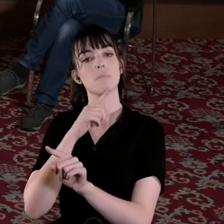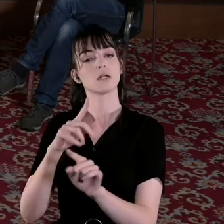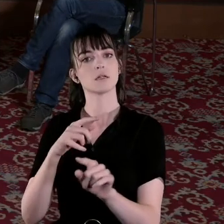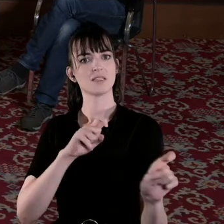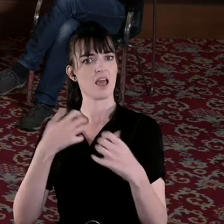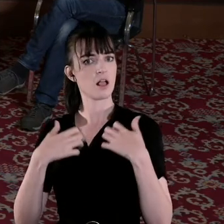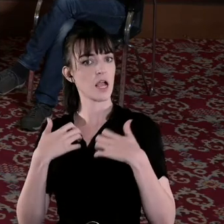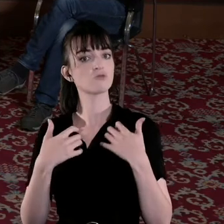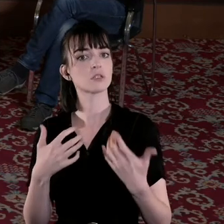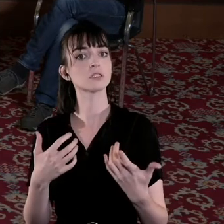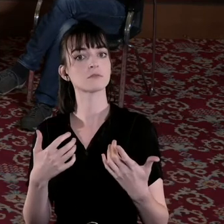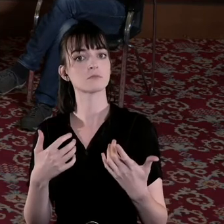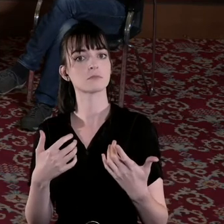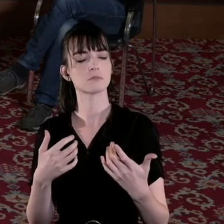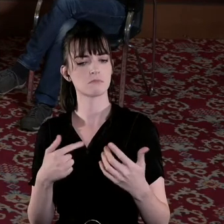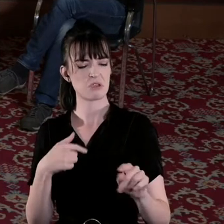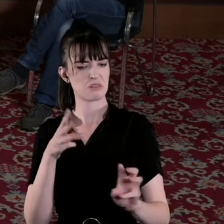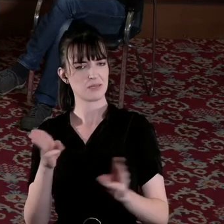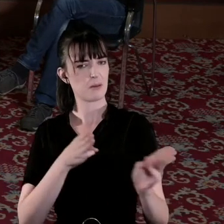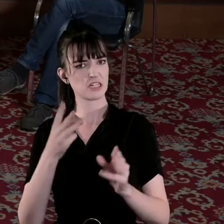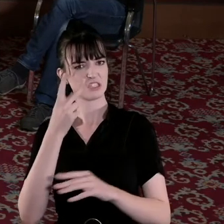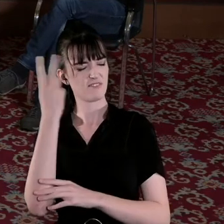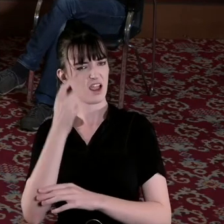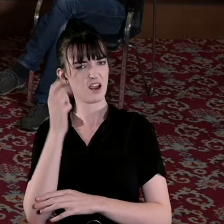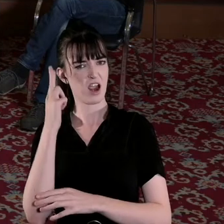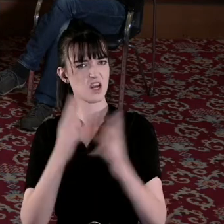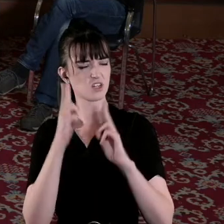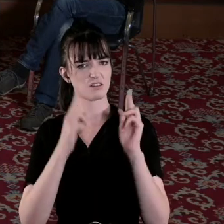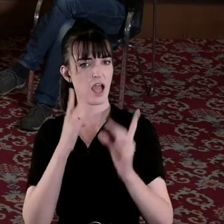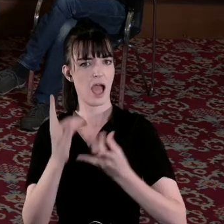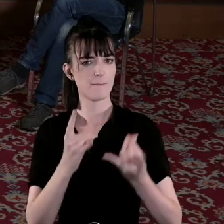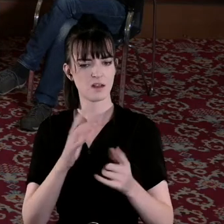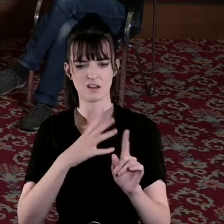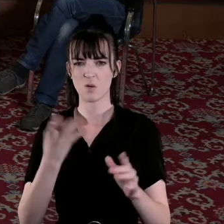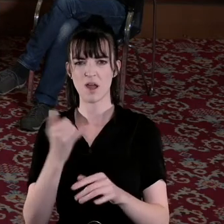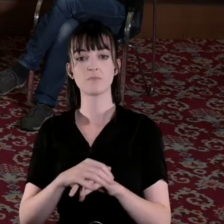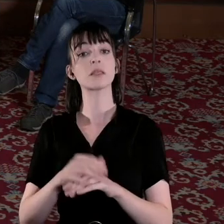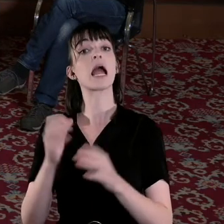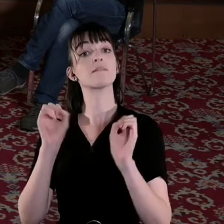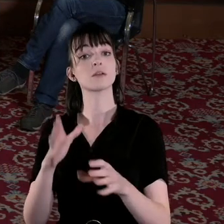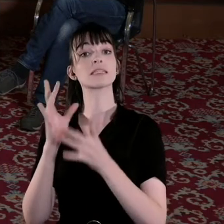fascinating as a practice that it was occurring and then obviously it was occurring in the Rhineland